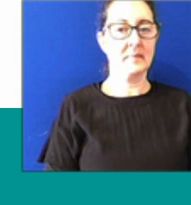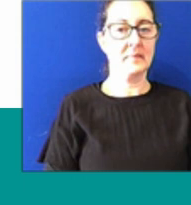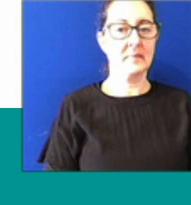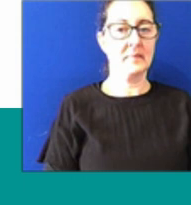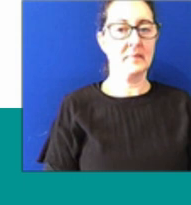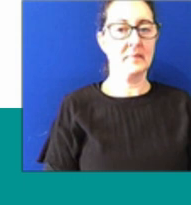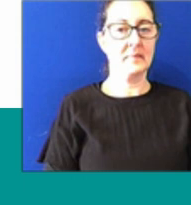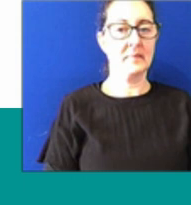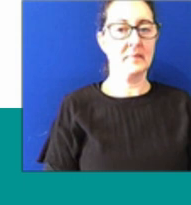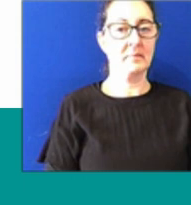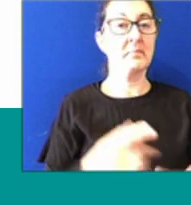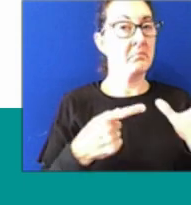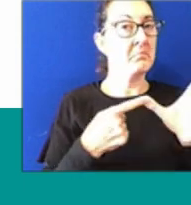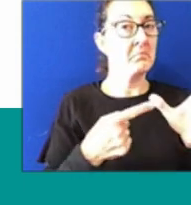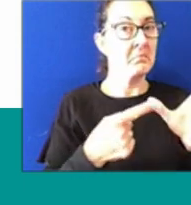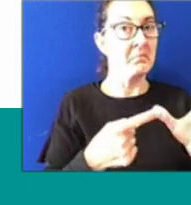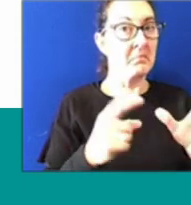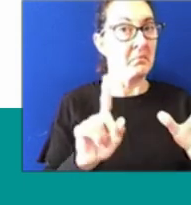The answer is 44.